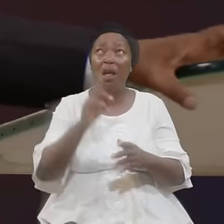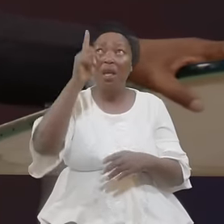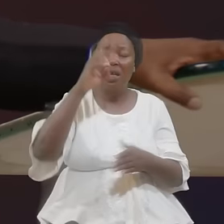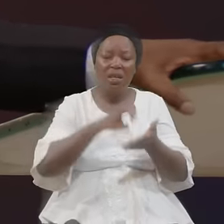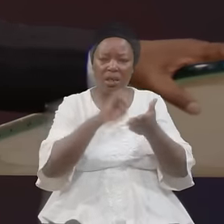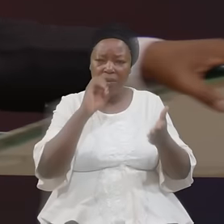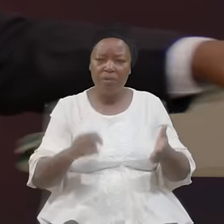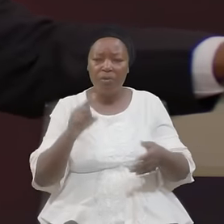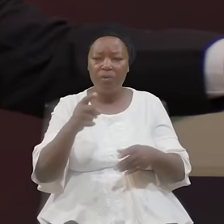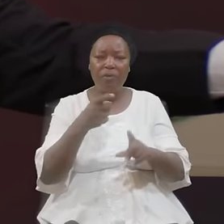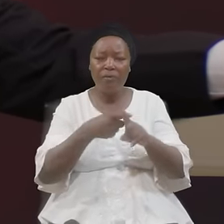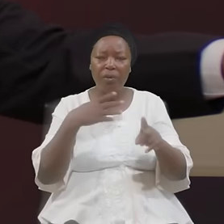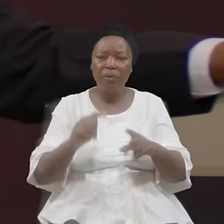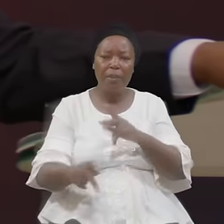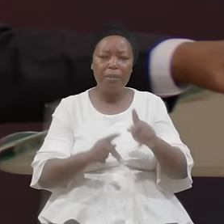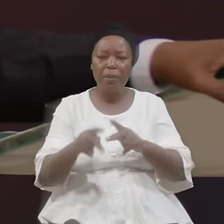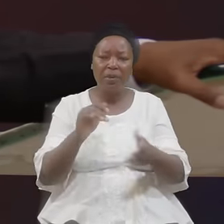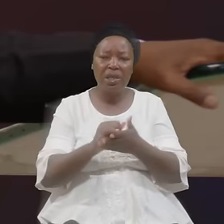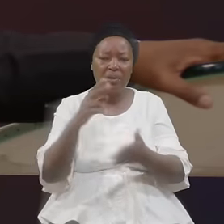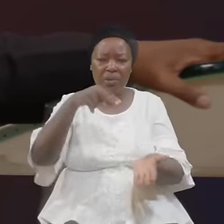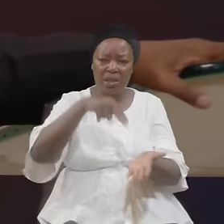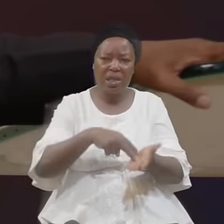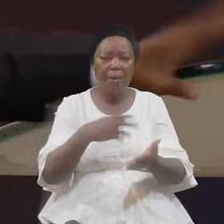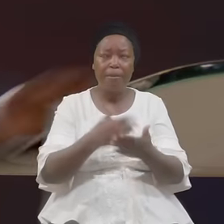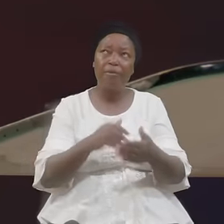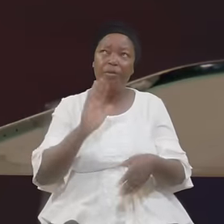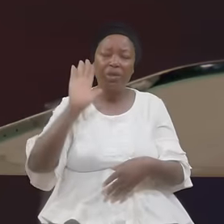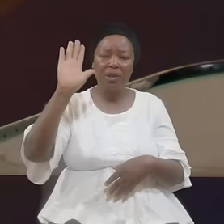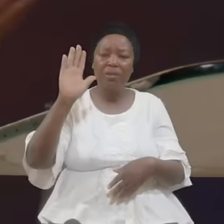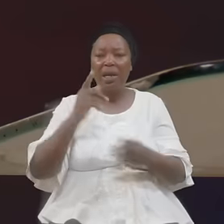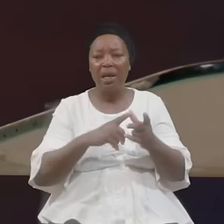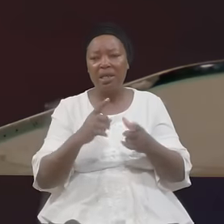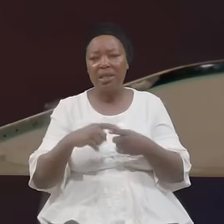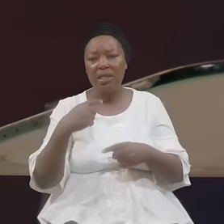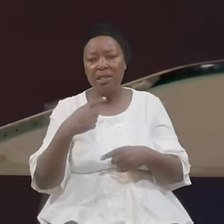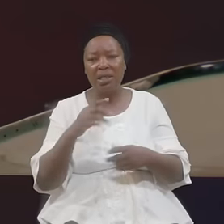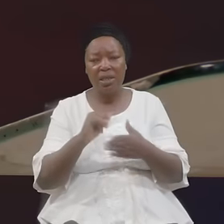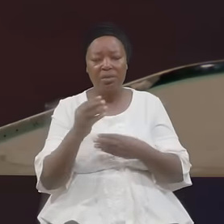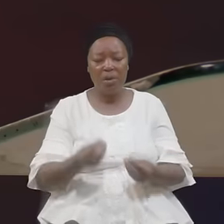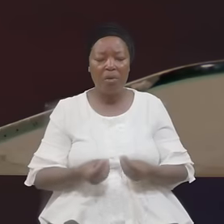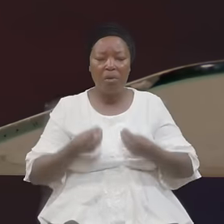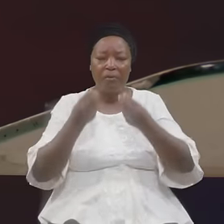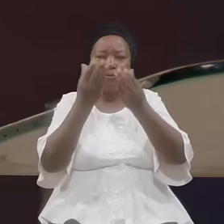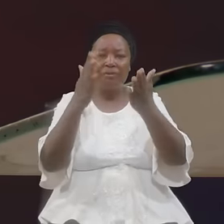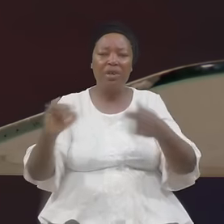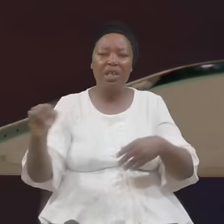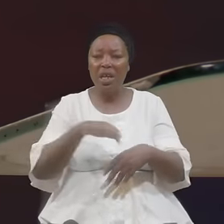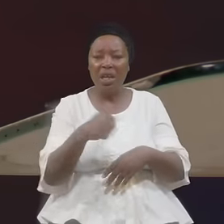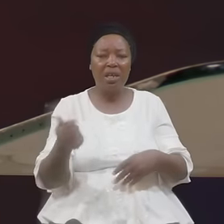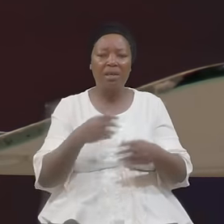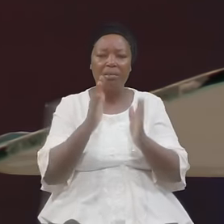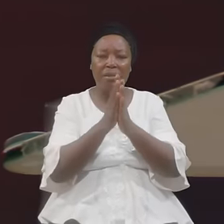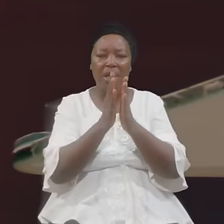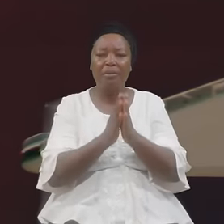From The People That Will Stand Before Him And Say You Offering Any Prayer